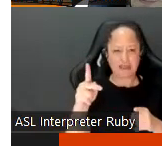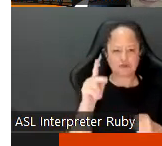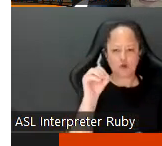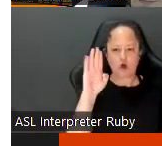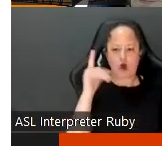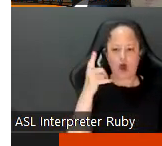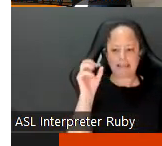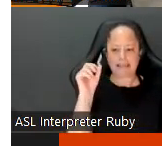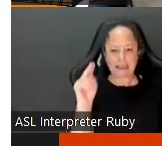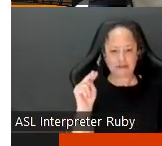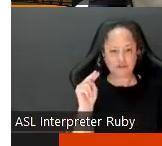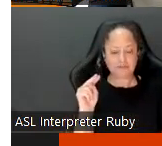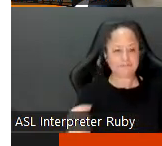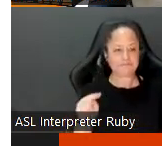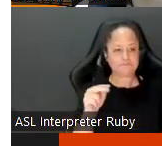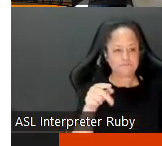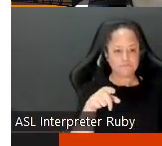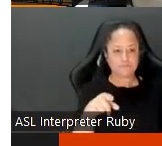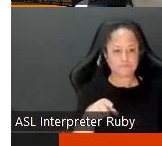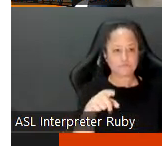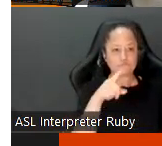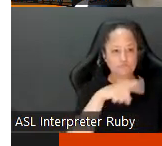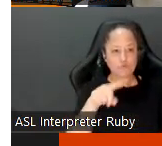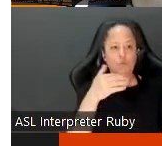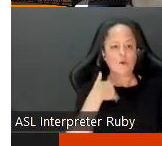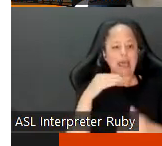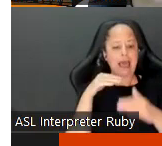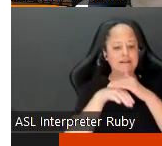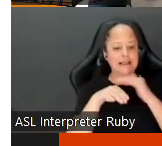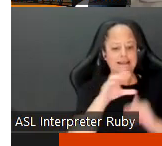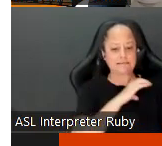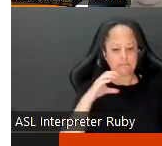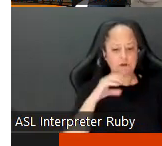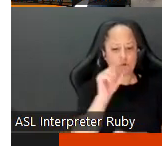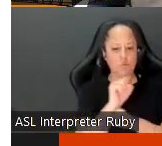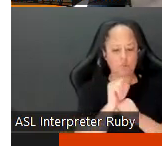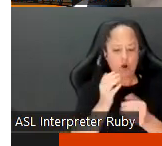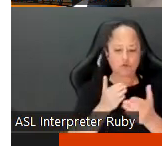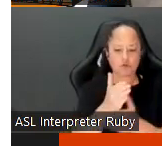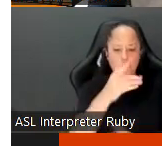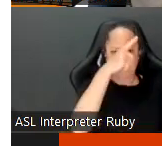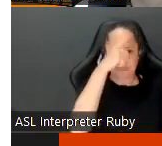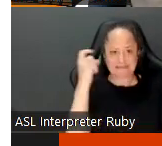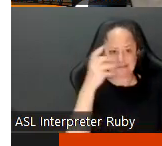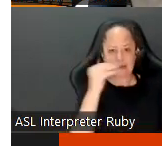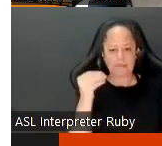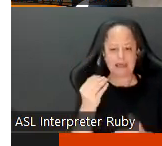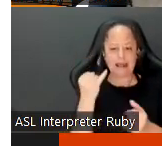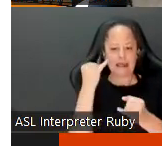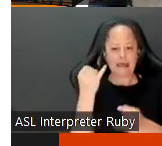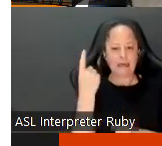that being said um we have um we have an accessibility committee that worked throughout the summer and even last spring